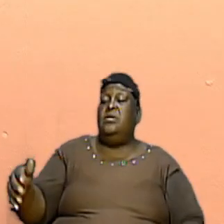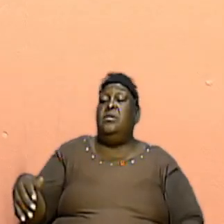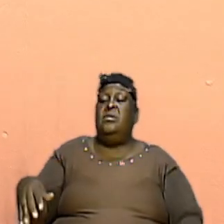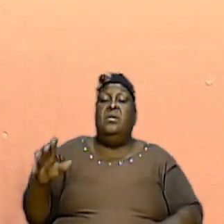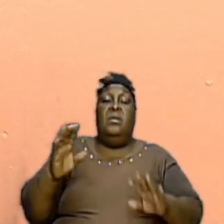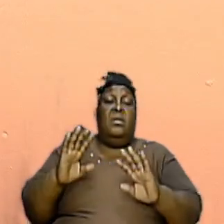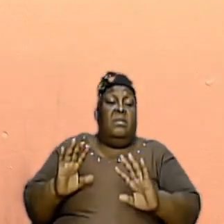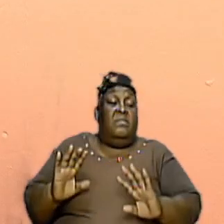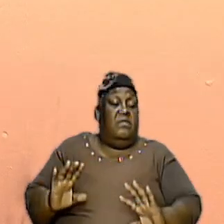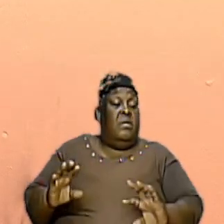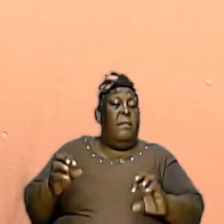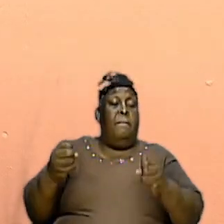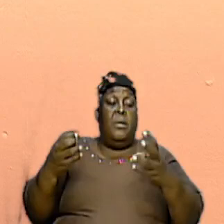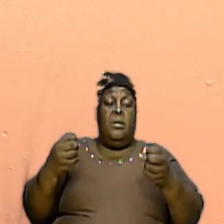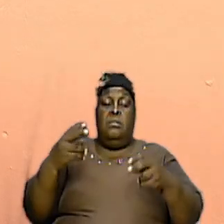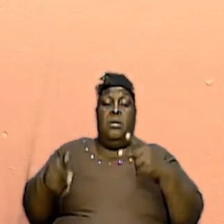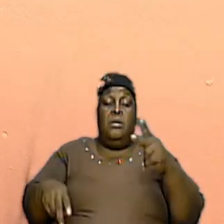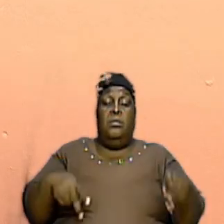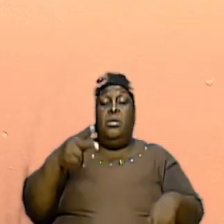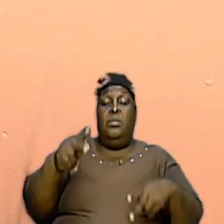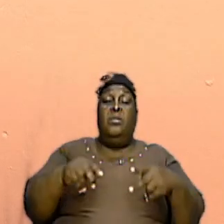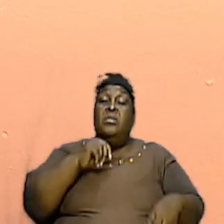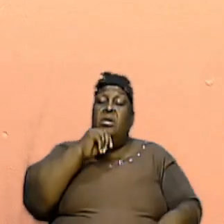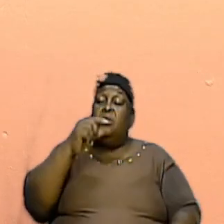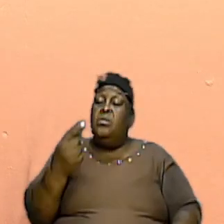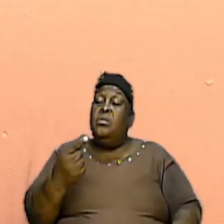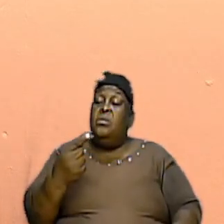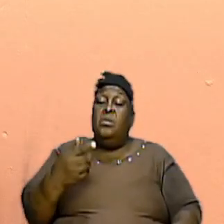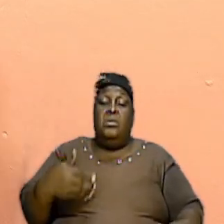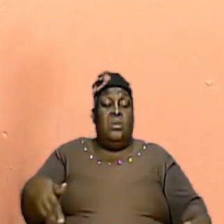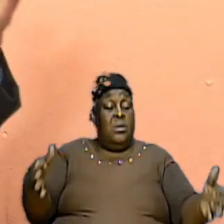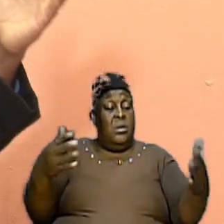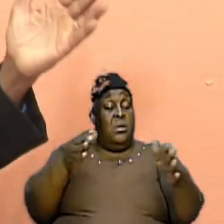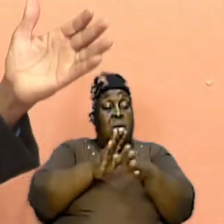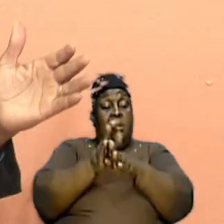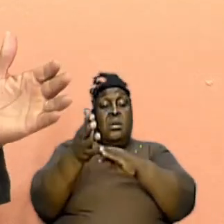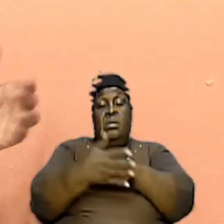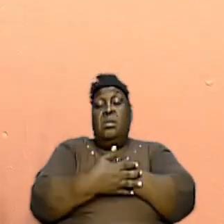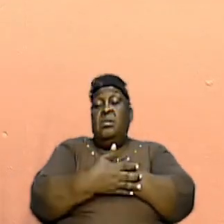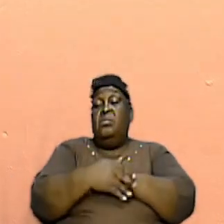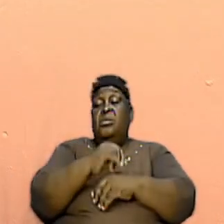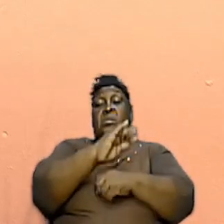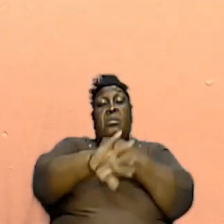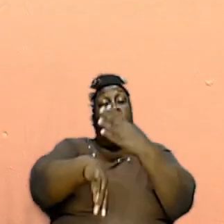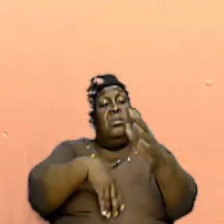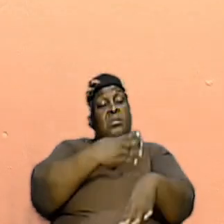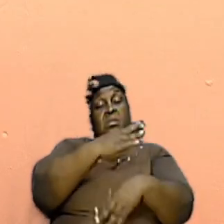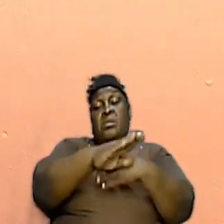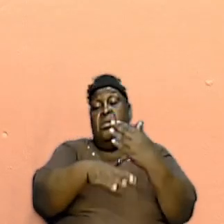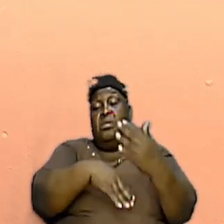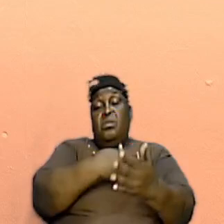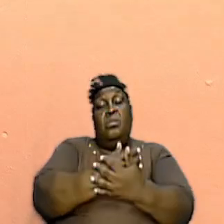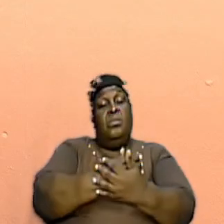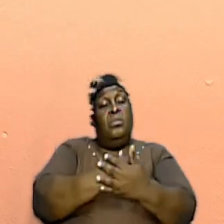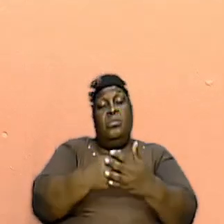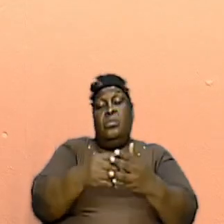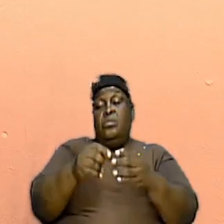many persons not only here in Jamaica but all around the globe I fear many